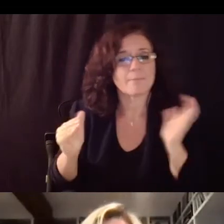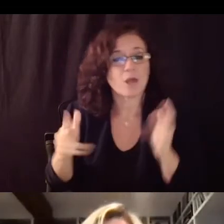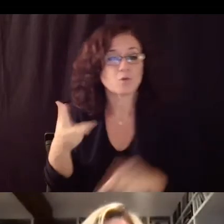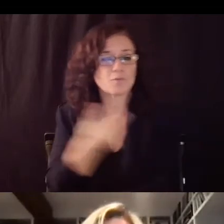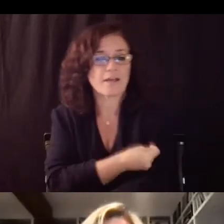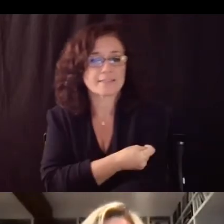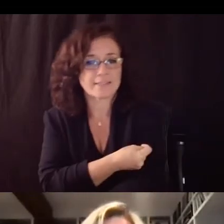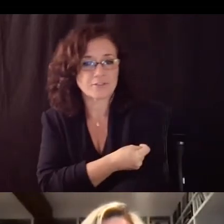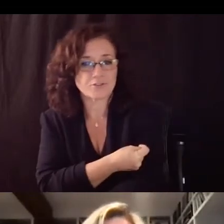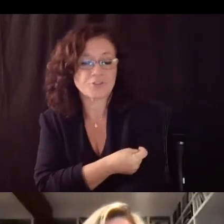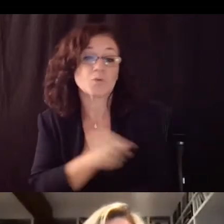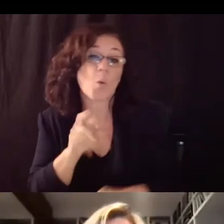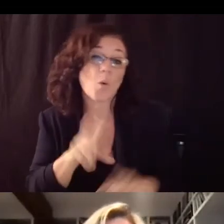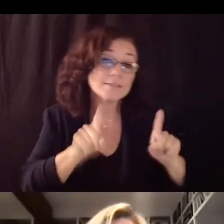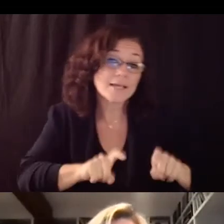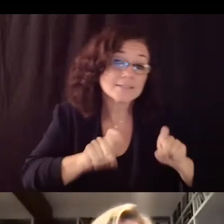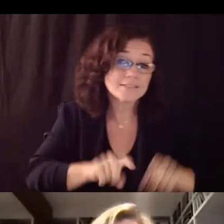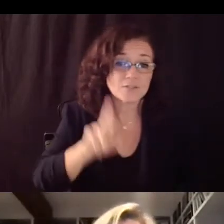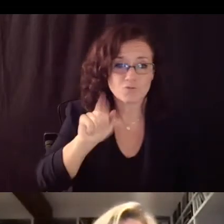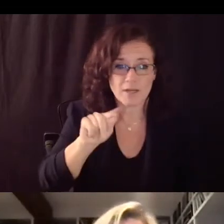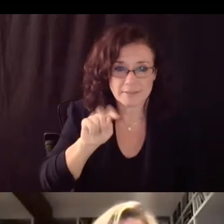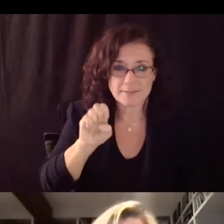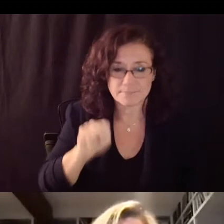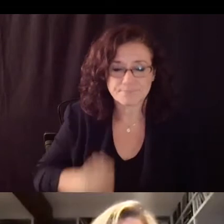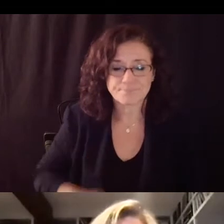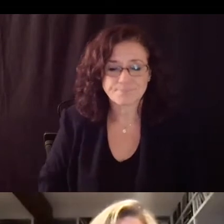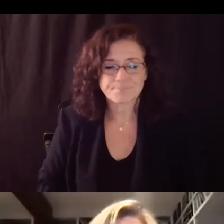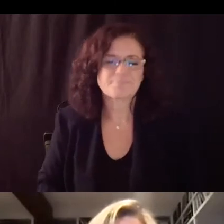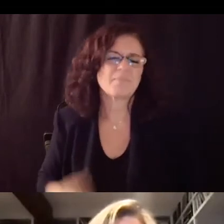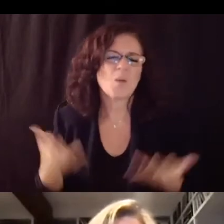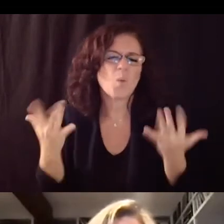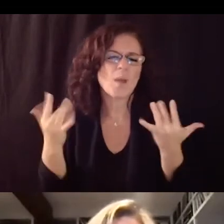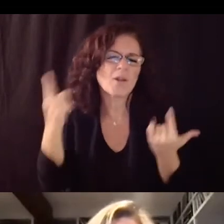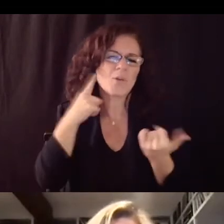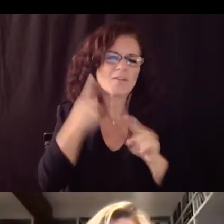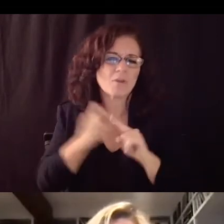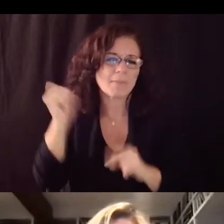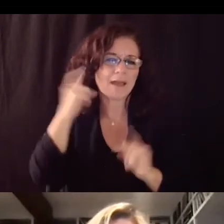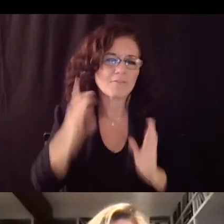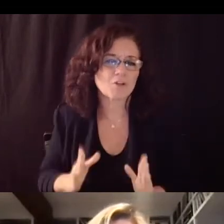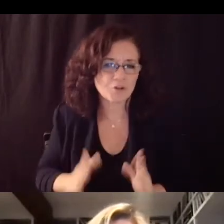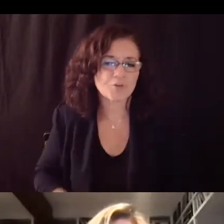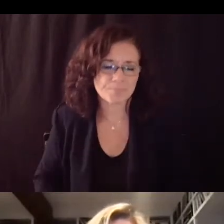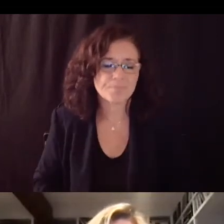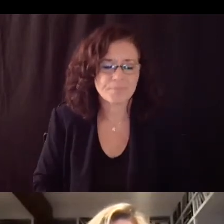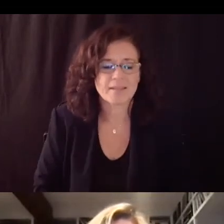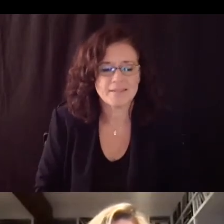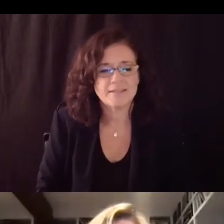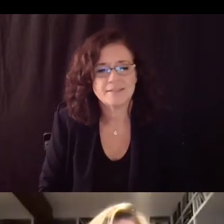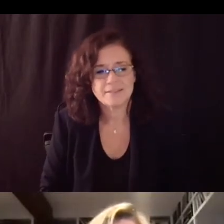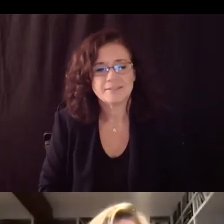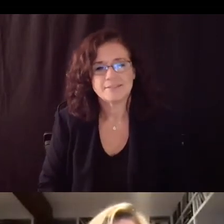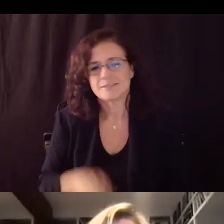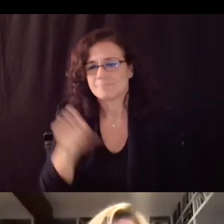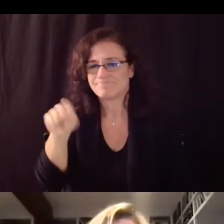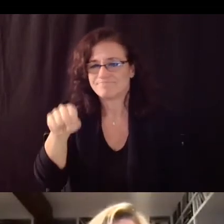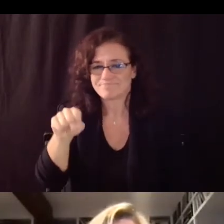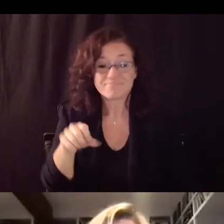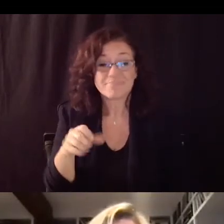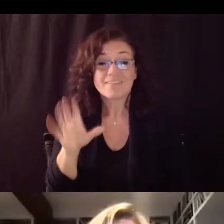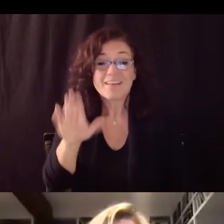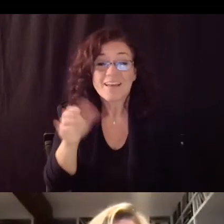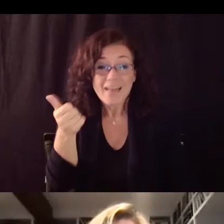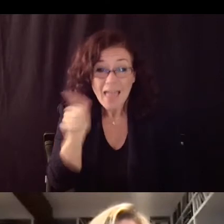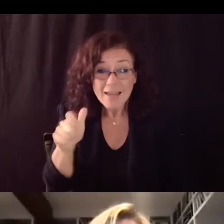um i was we were all i think taken by every time dr fitzgibbon speaks i mean she just uh